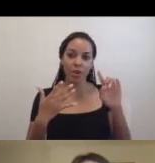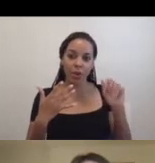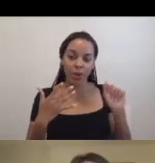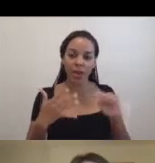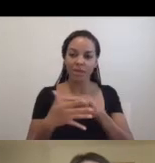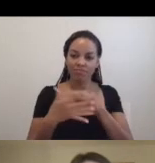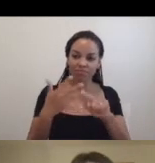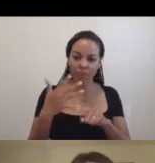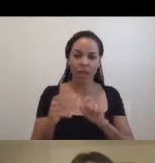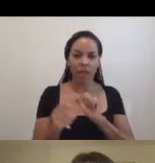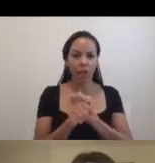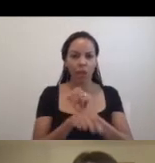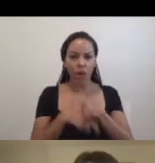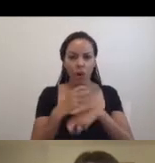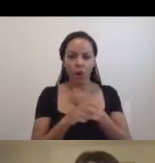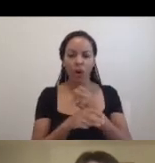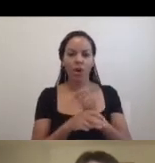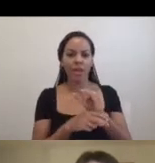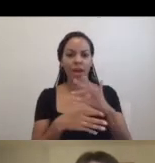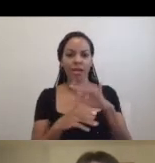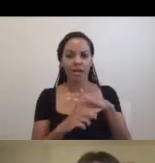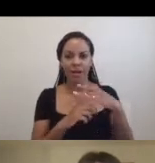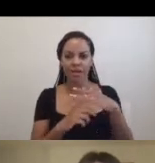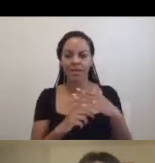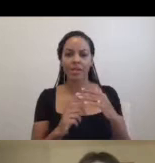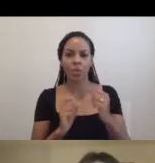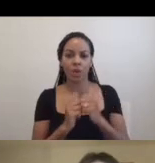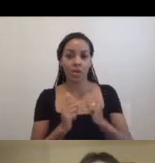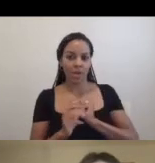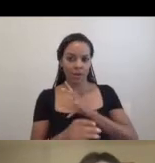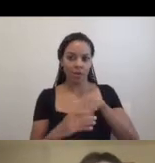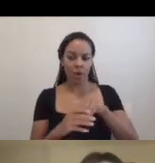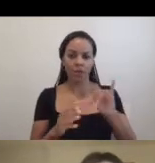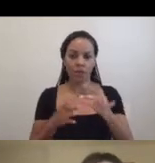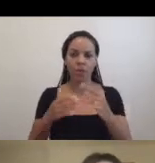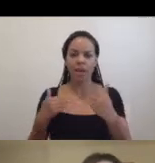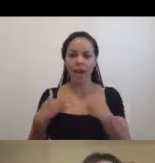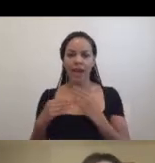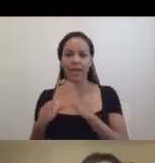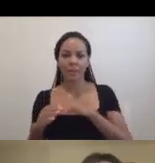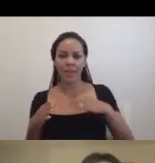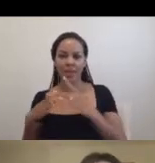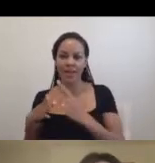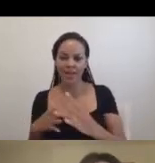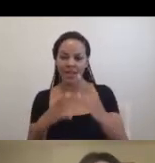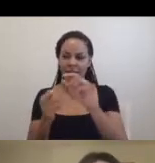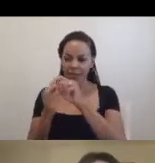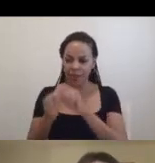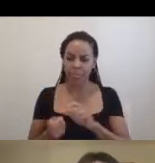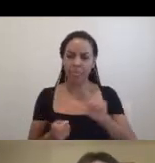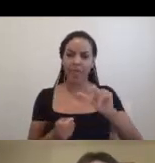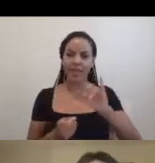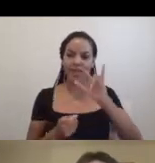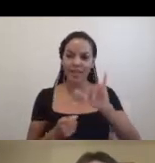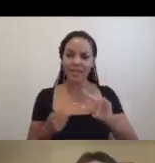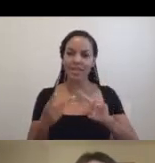worked on the content together with myself and the Steering Committee, who led on logistics, including Lindsay Barefens, Bora Kim,